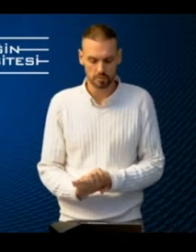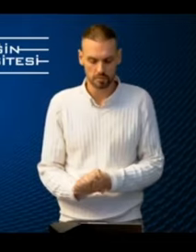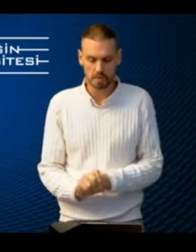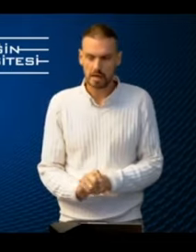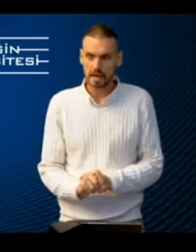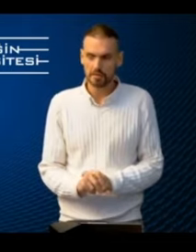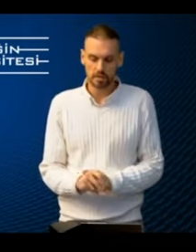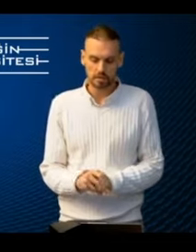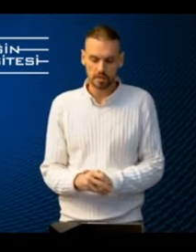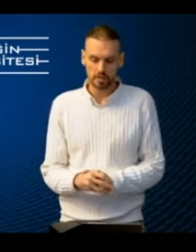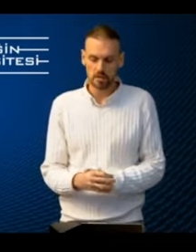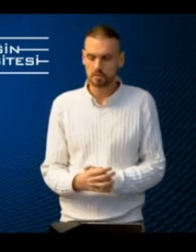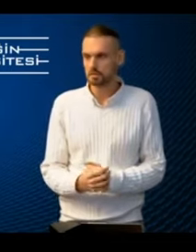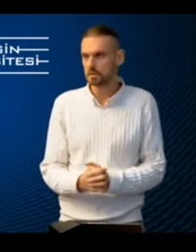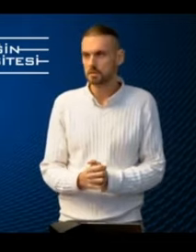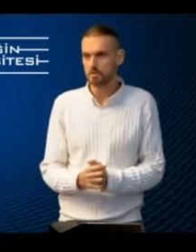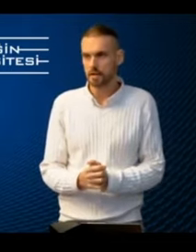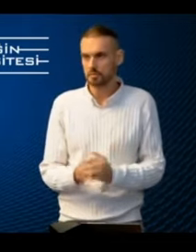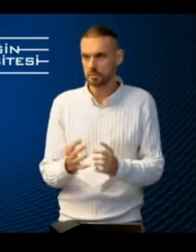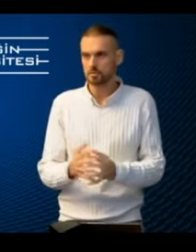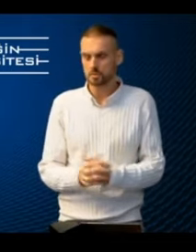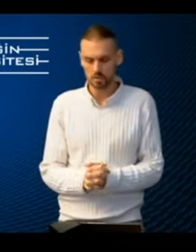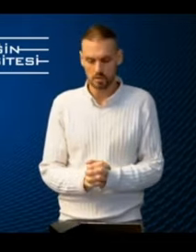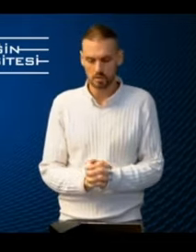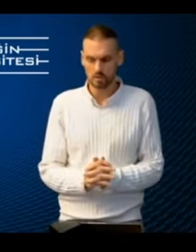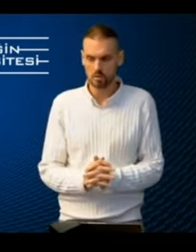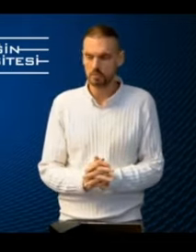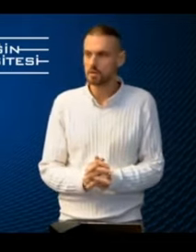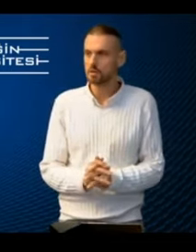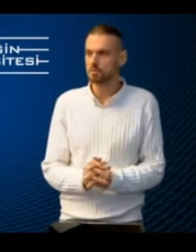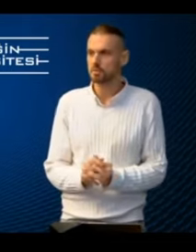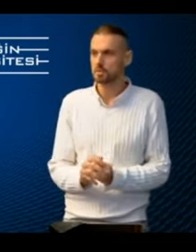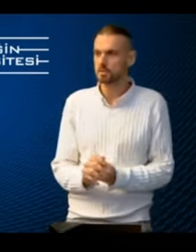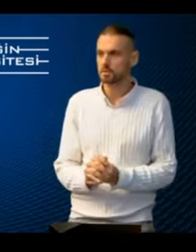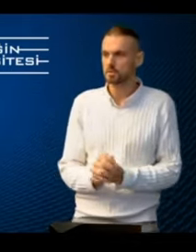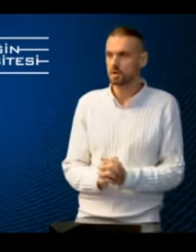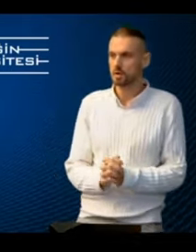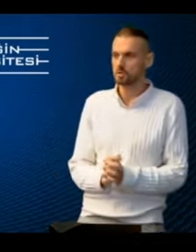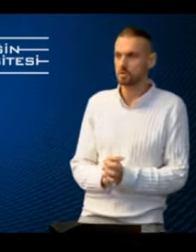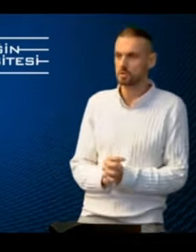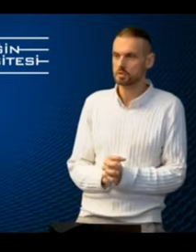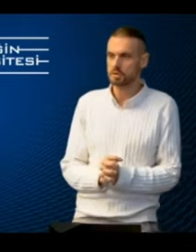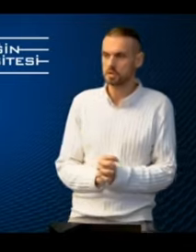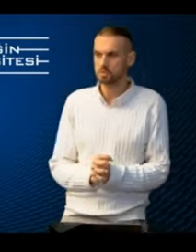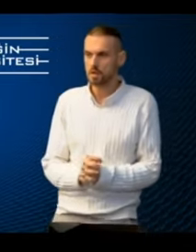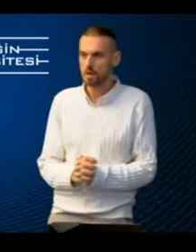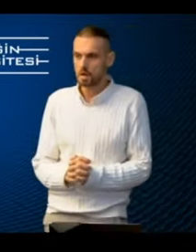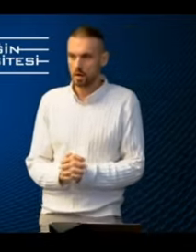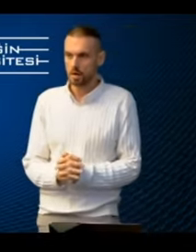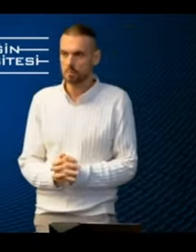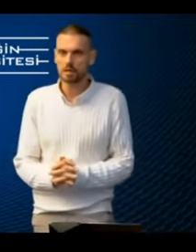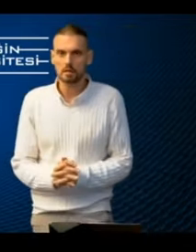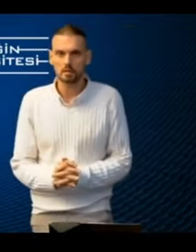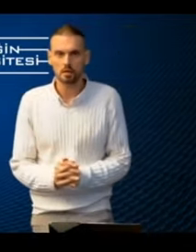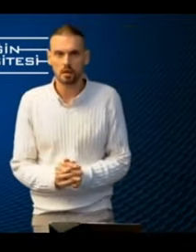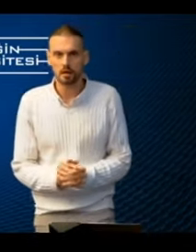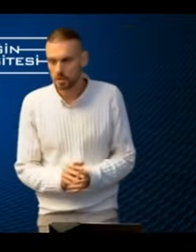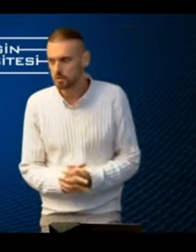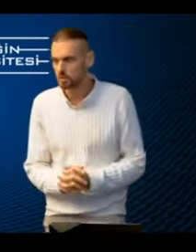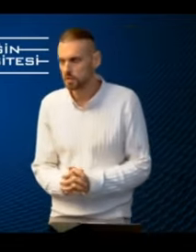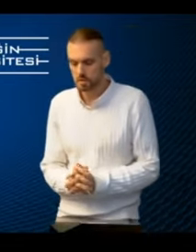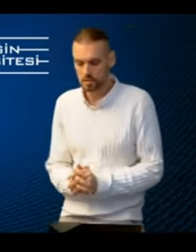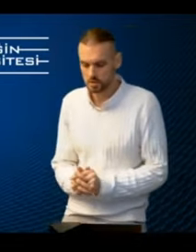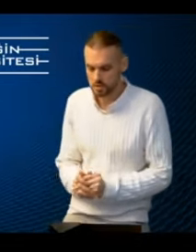groups. And that creates skills gaps, as you see here. So many of the professionals who come and join teams in